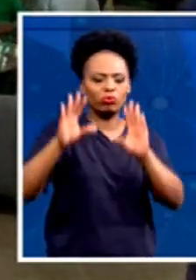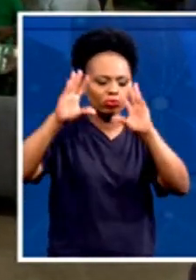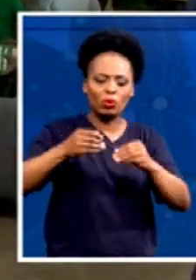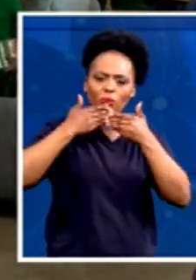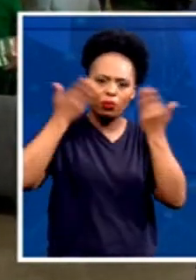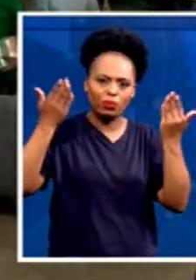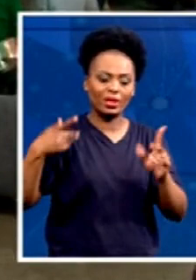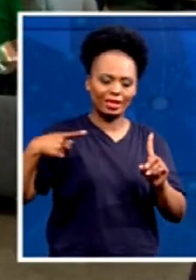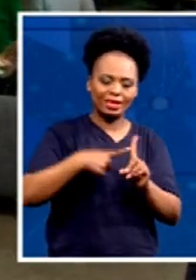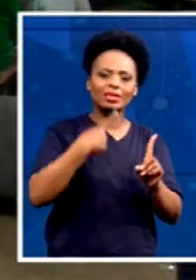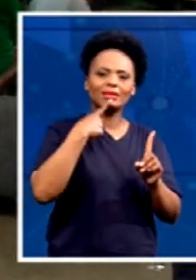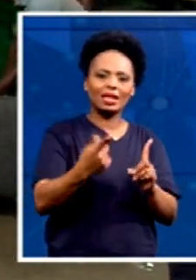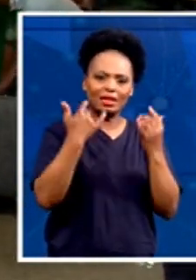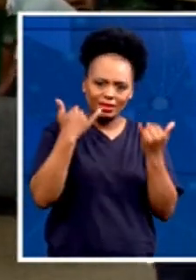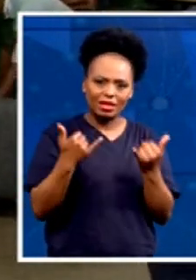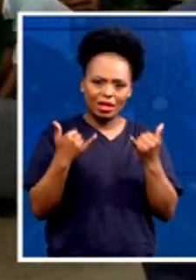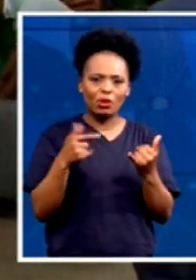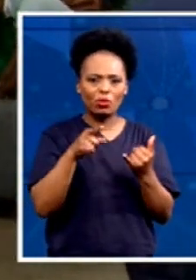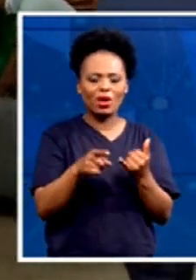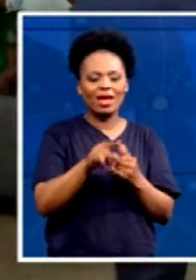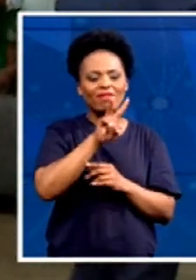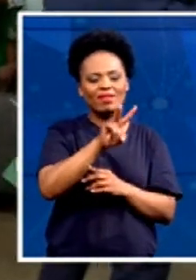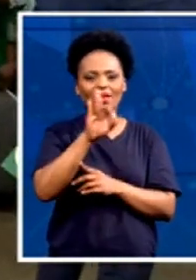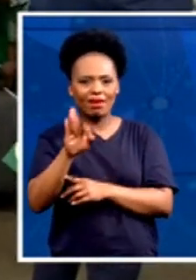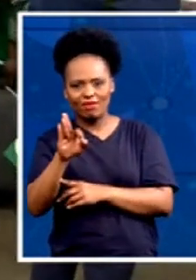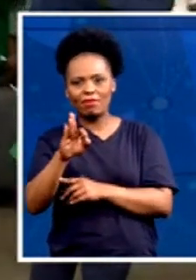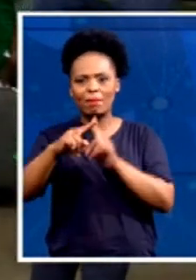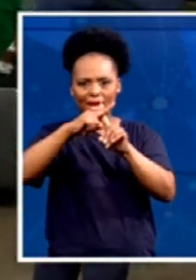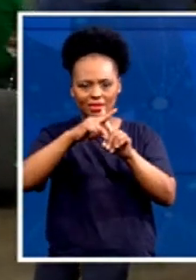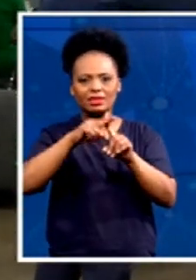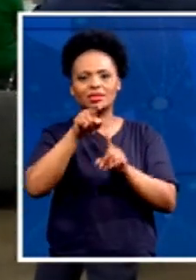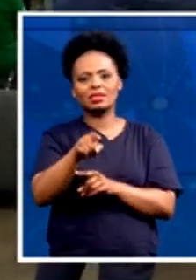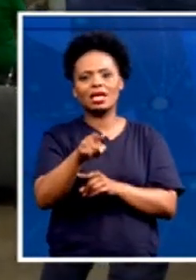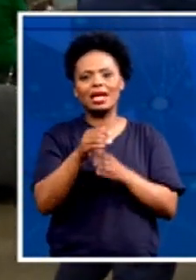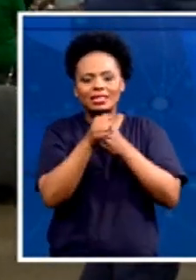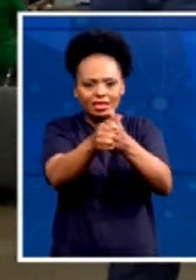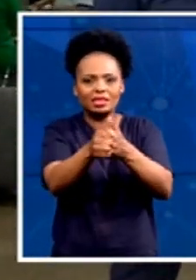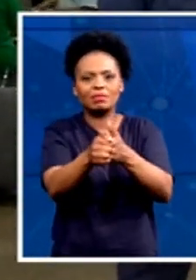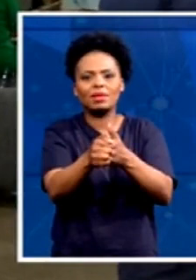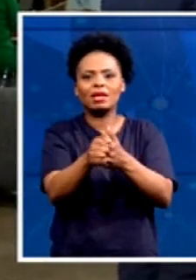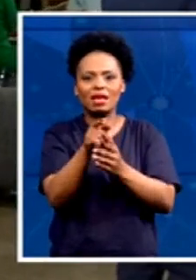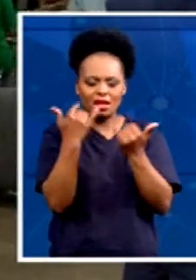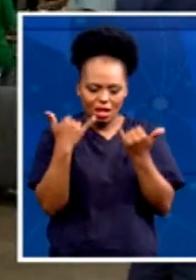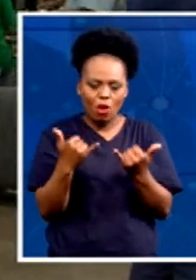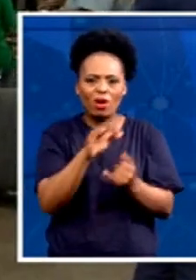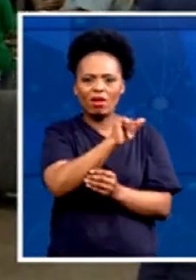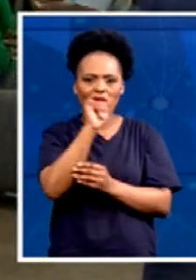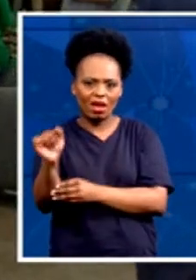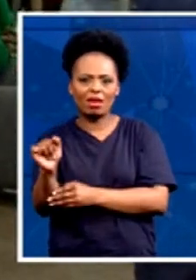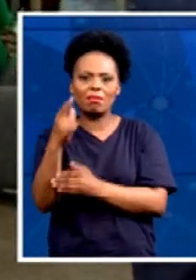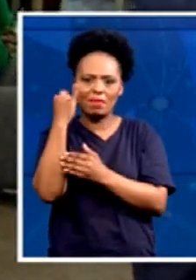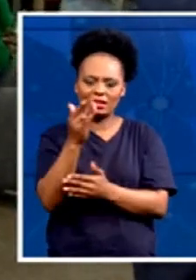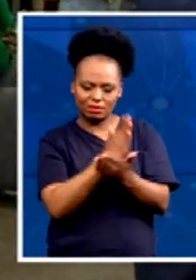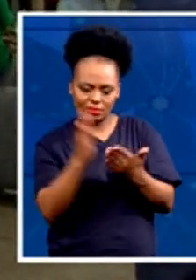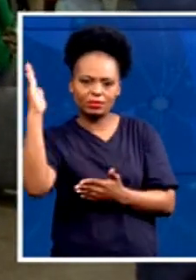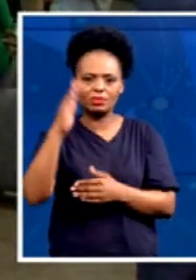Freedom Front Plus' leadership, things like affirmative action will be scrapped. Things like black economic empowerment will